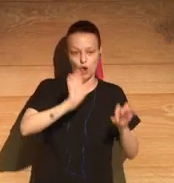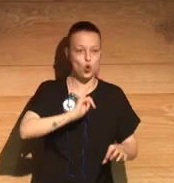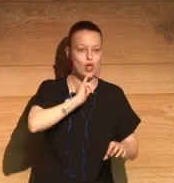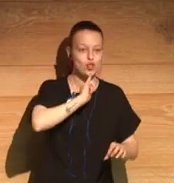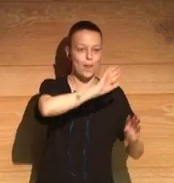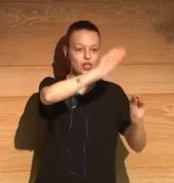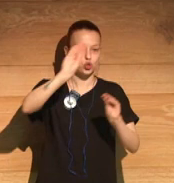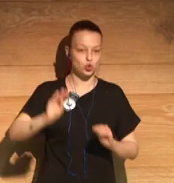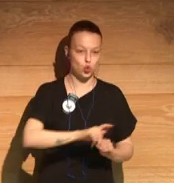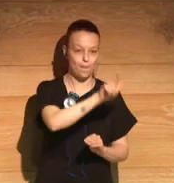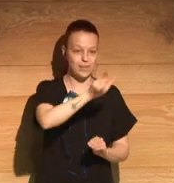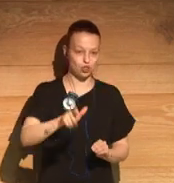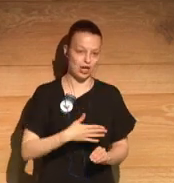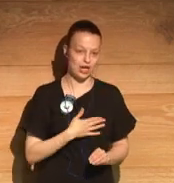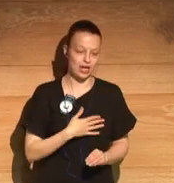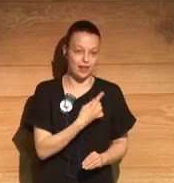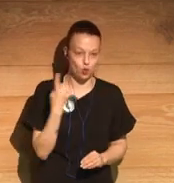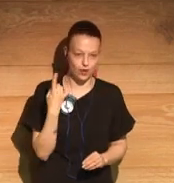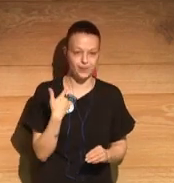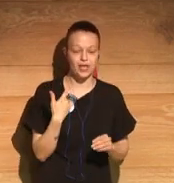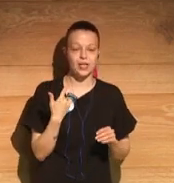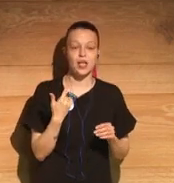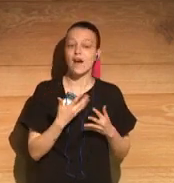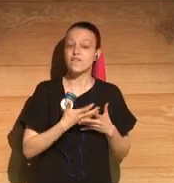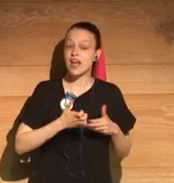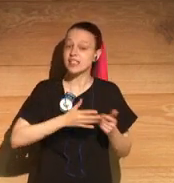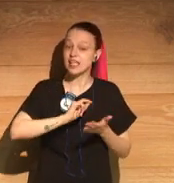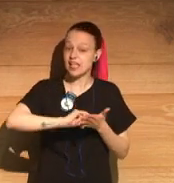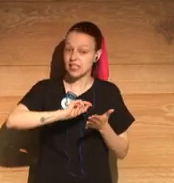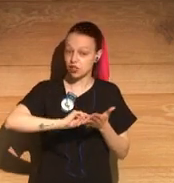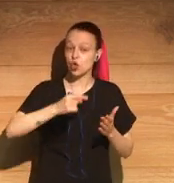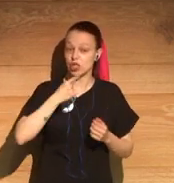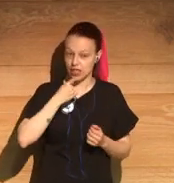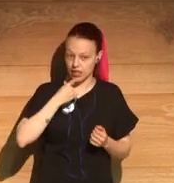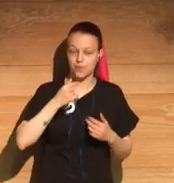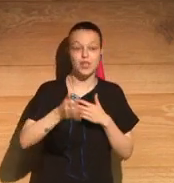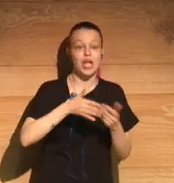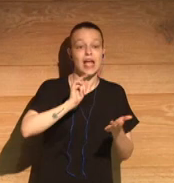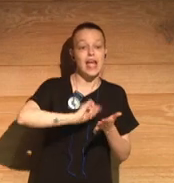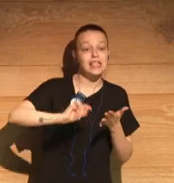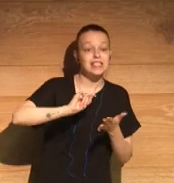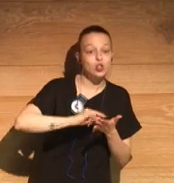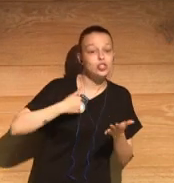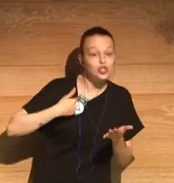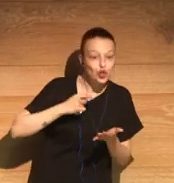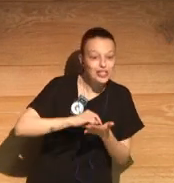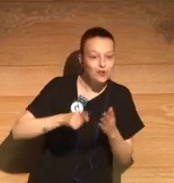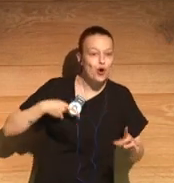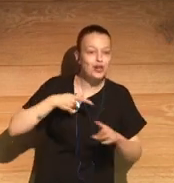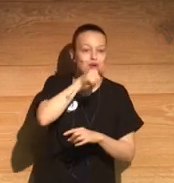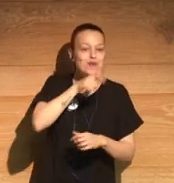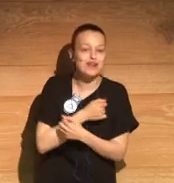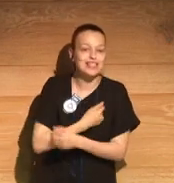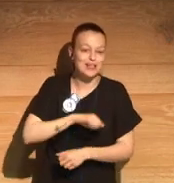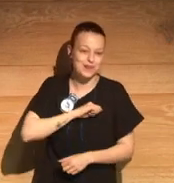from someone else originally. And it says, writers write so that